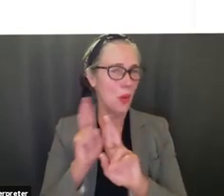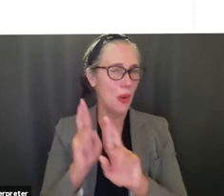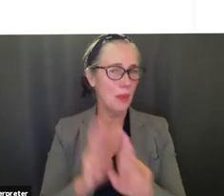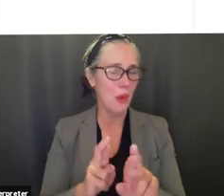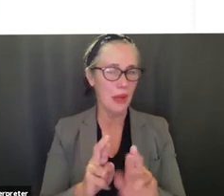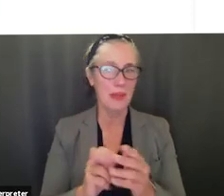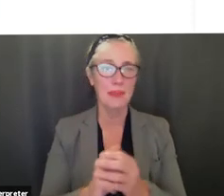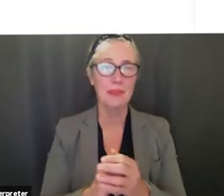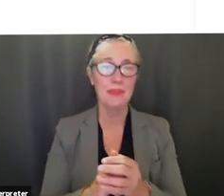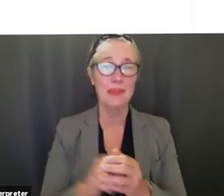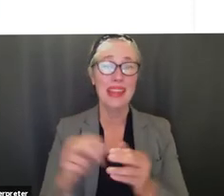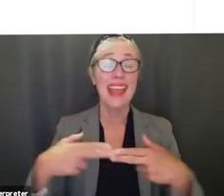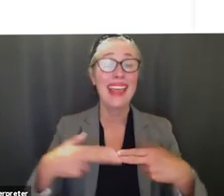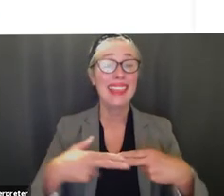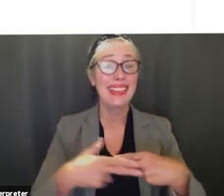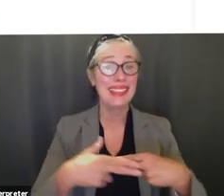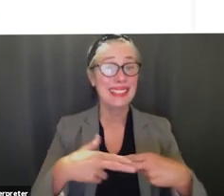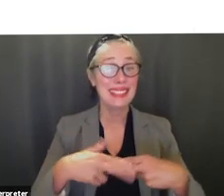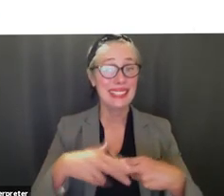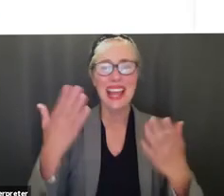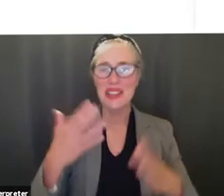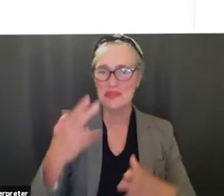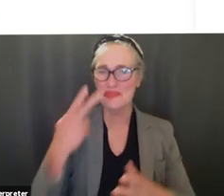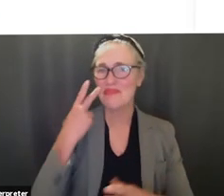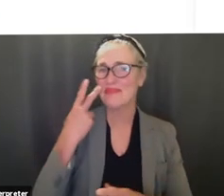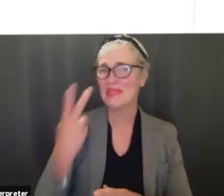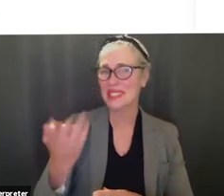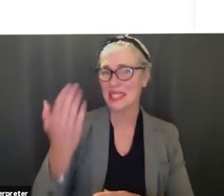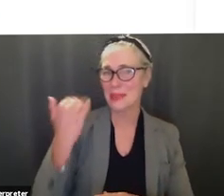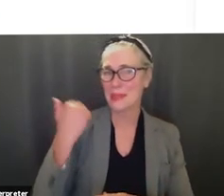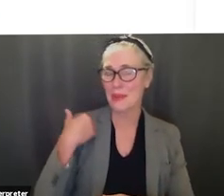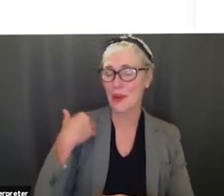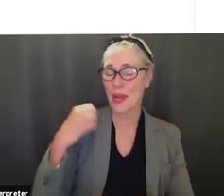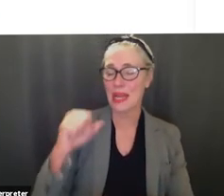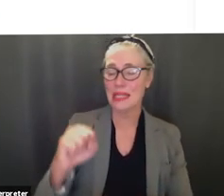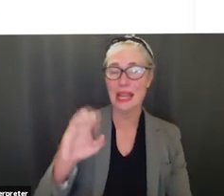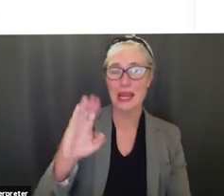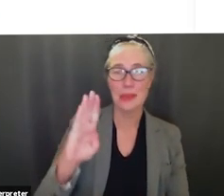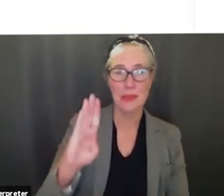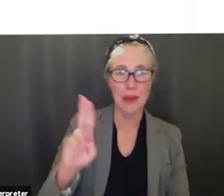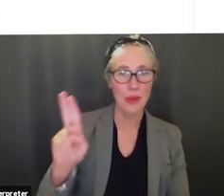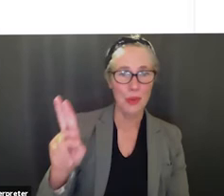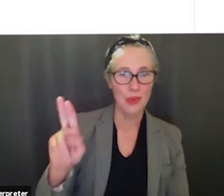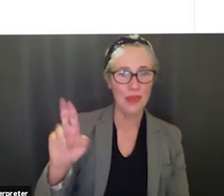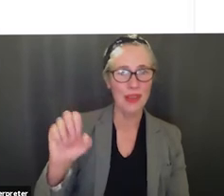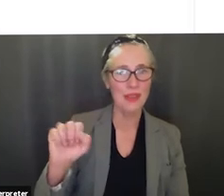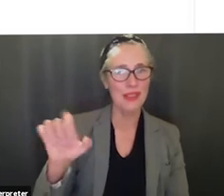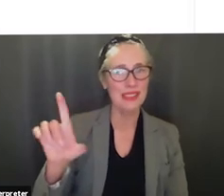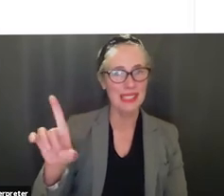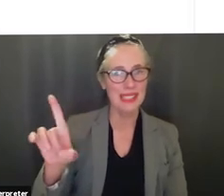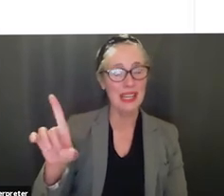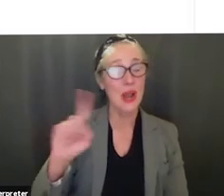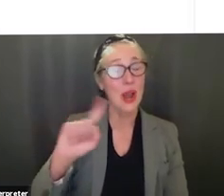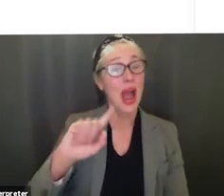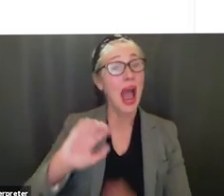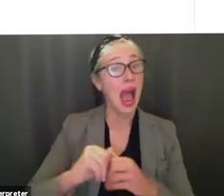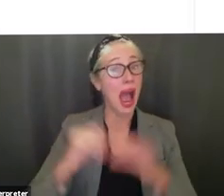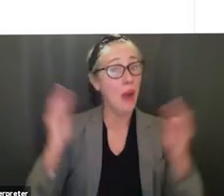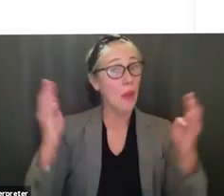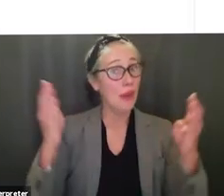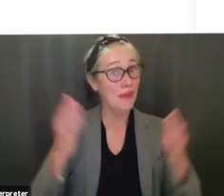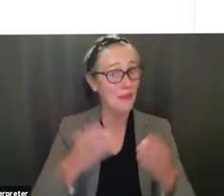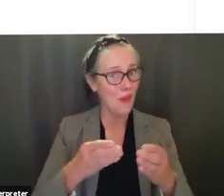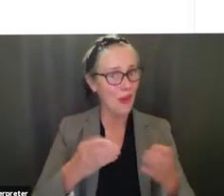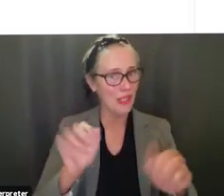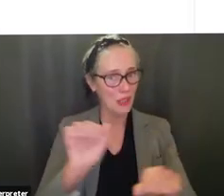you are familiar with uh uh our in santa barbara unified as you know the lens through which we focus all our work and efforts